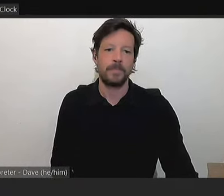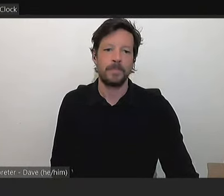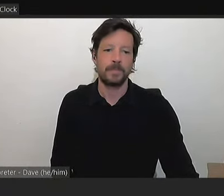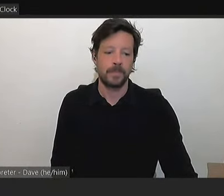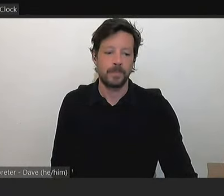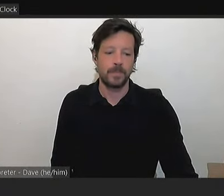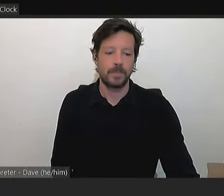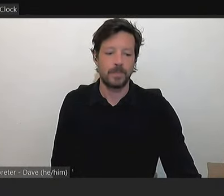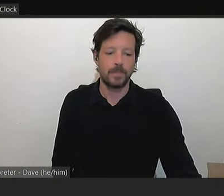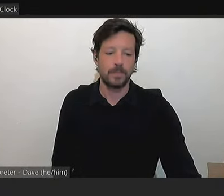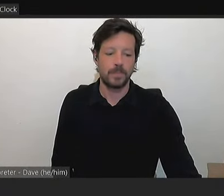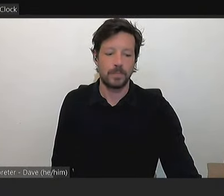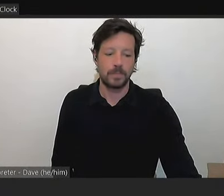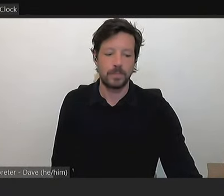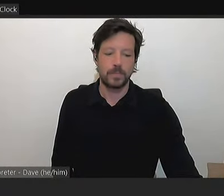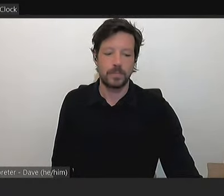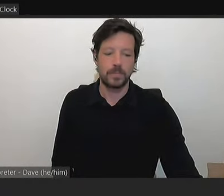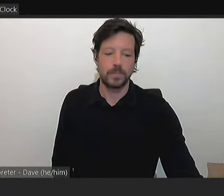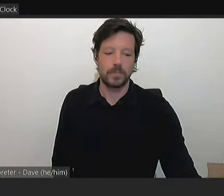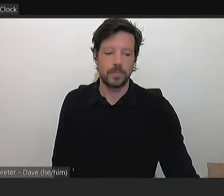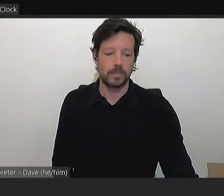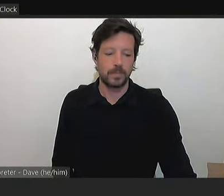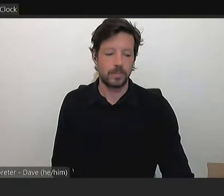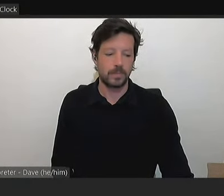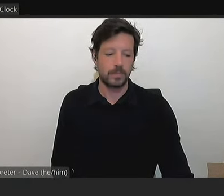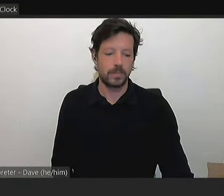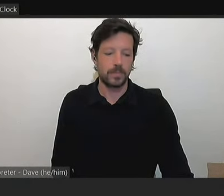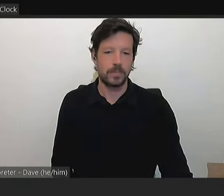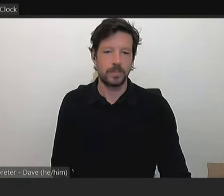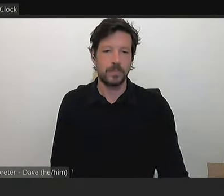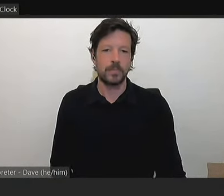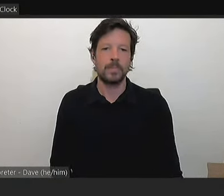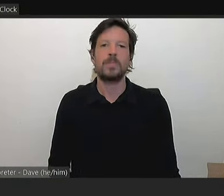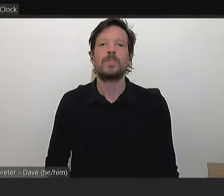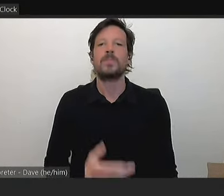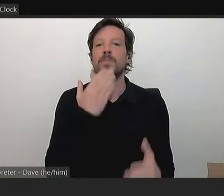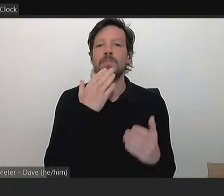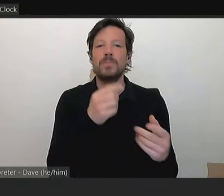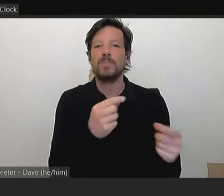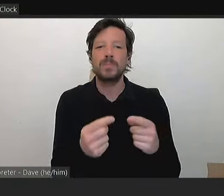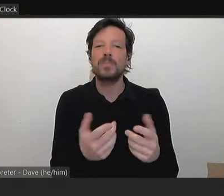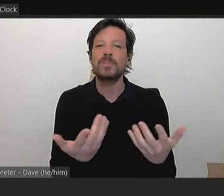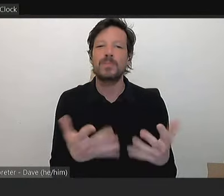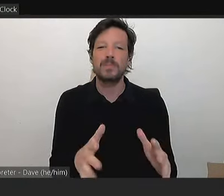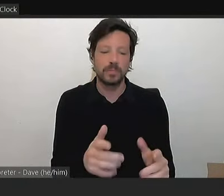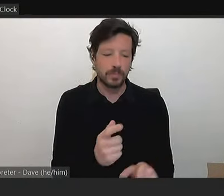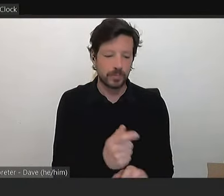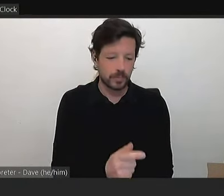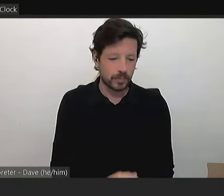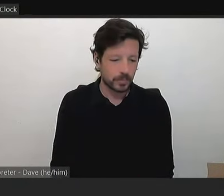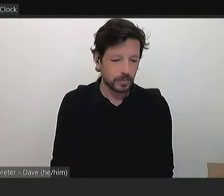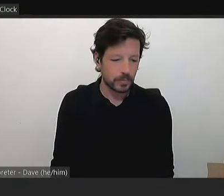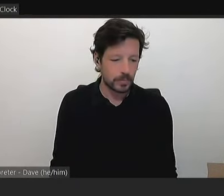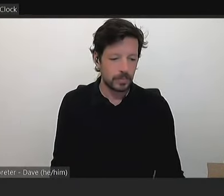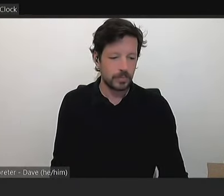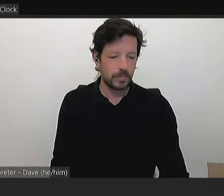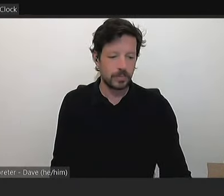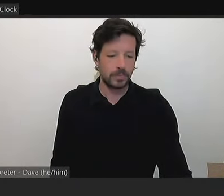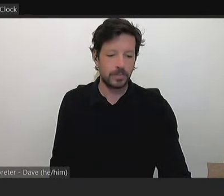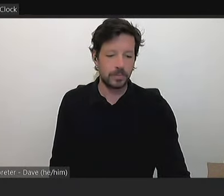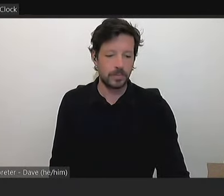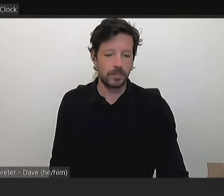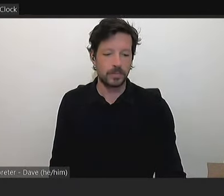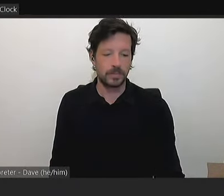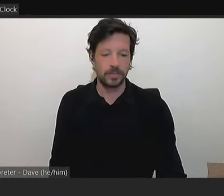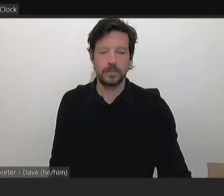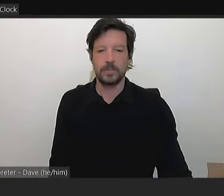Thank you. I think we've heard enough of the debate, but I'll give Councillor Messina a right of